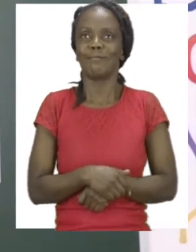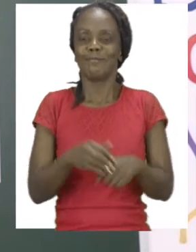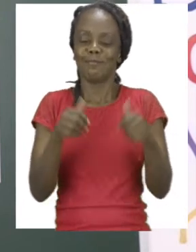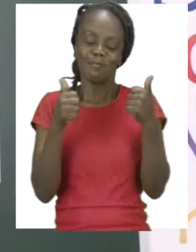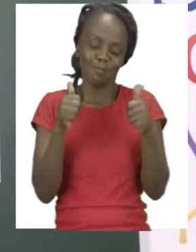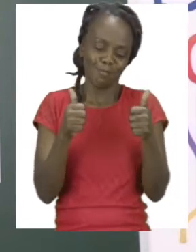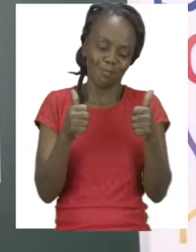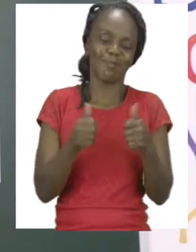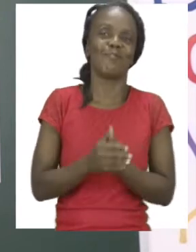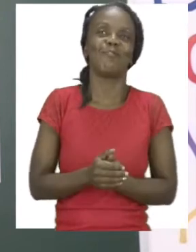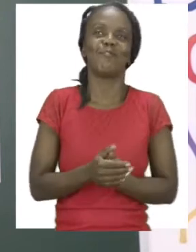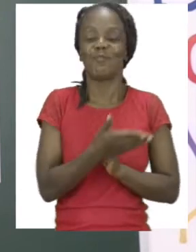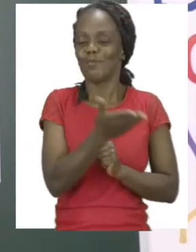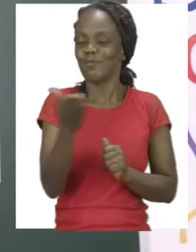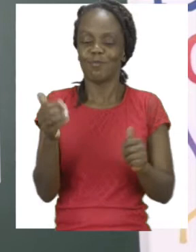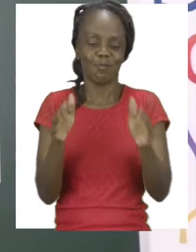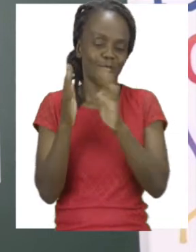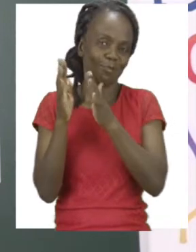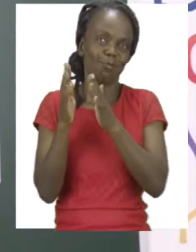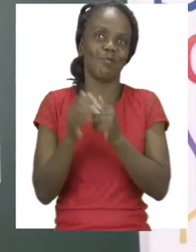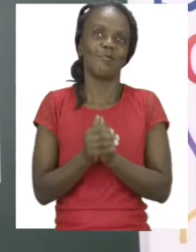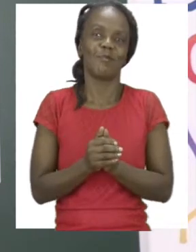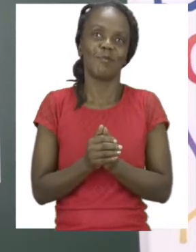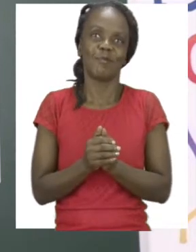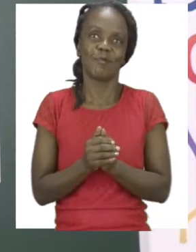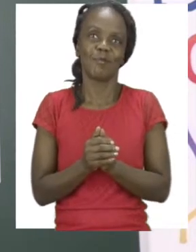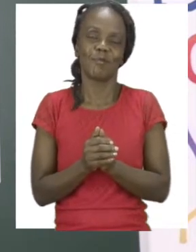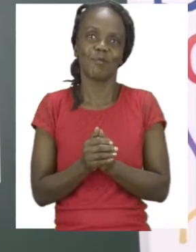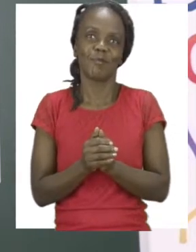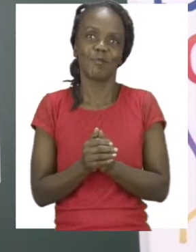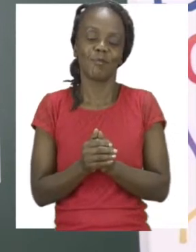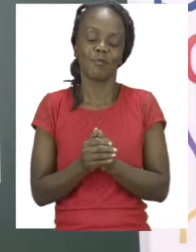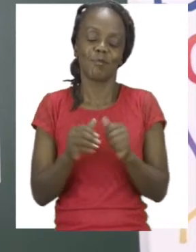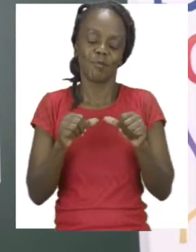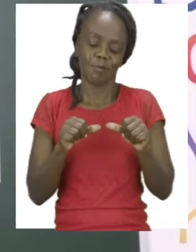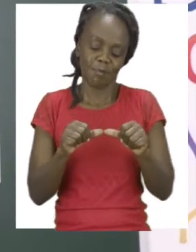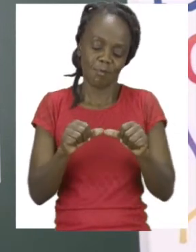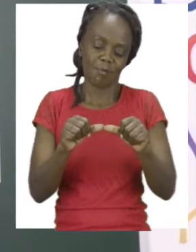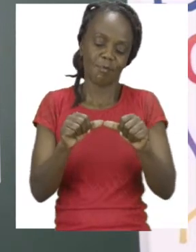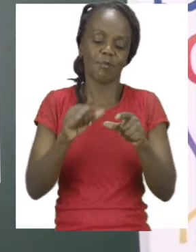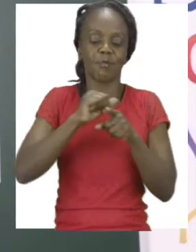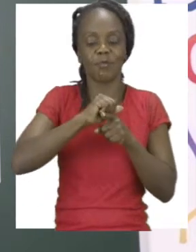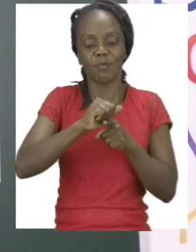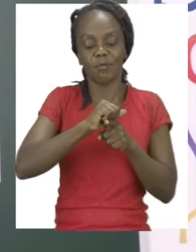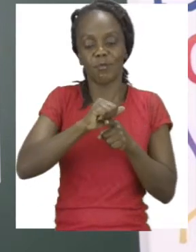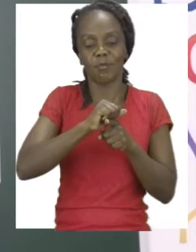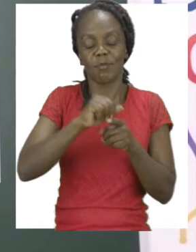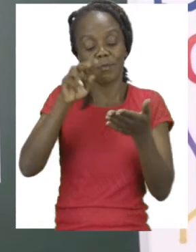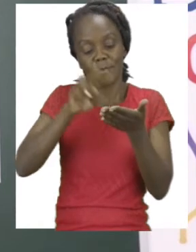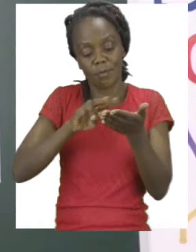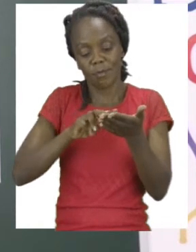Well done, everyone. Good job. So I want you to please continue practicing and reading the